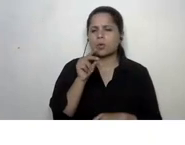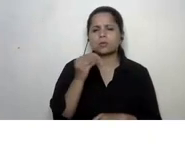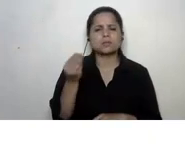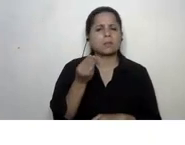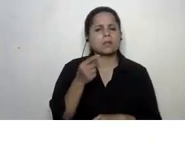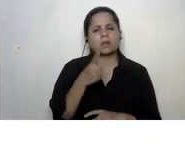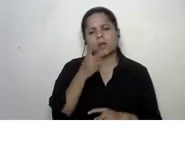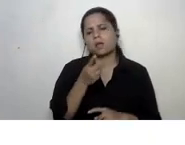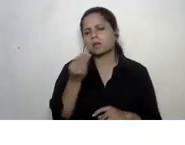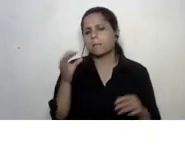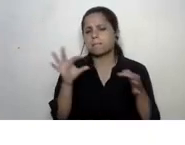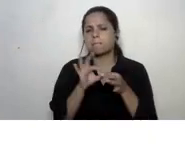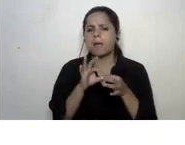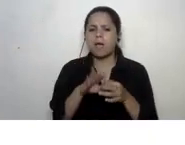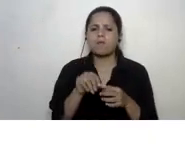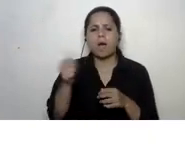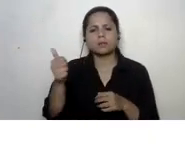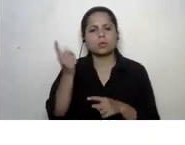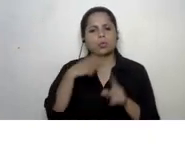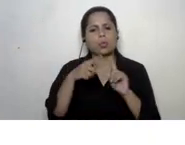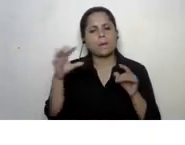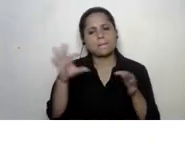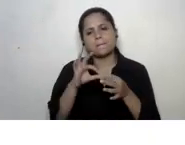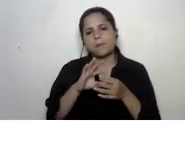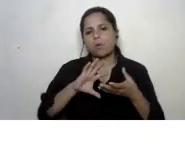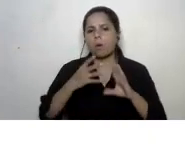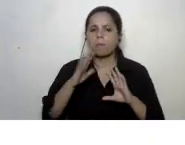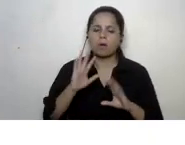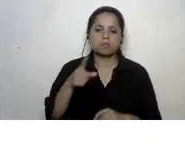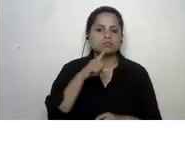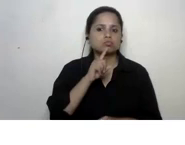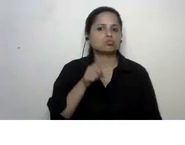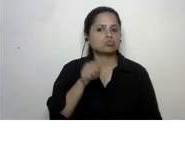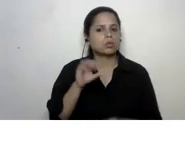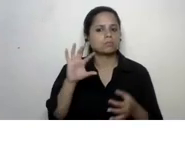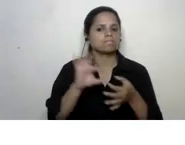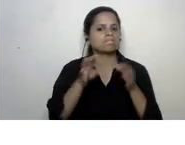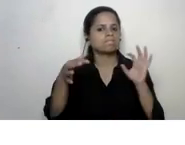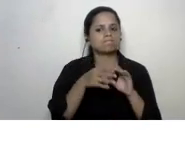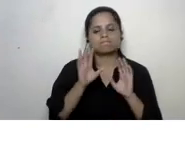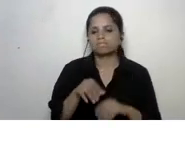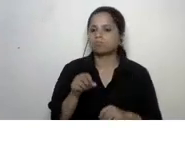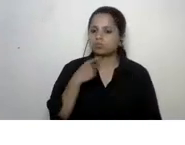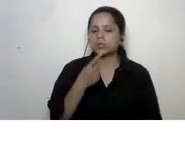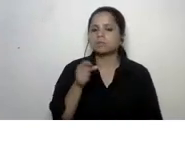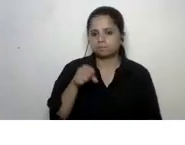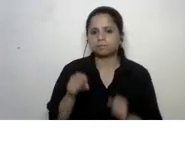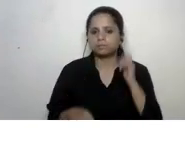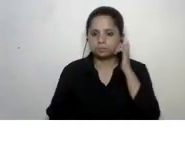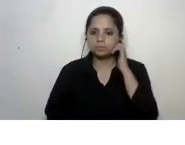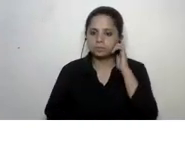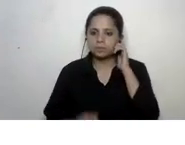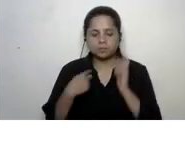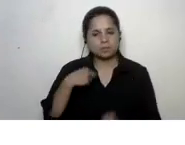is linked to other goals as well very true they're all interlinked and yeah you can't i think